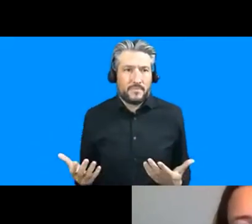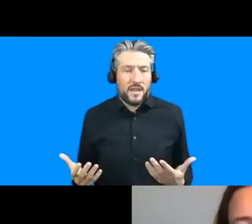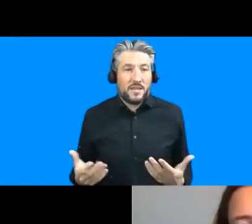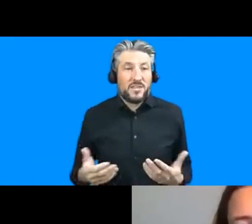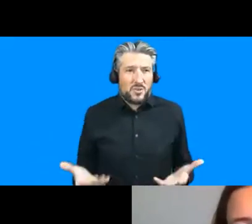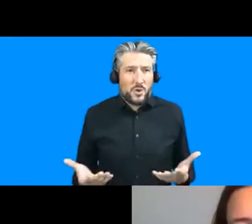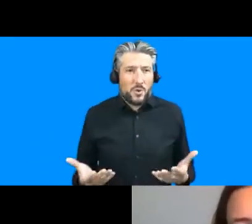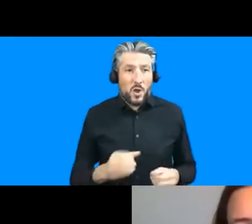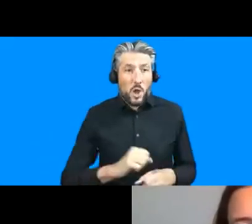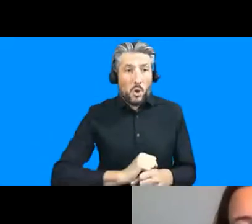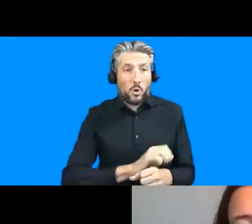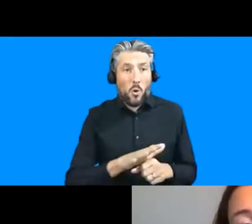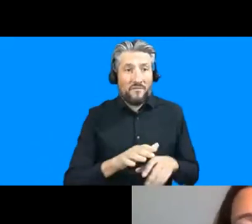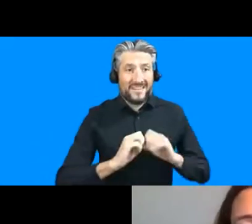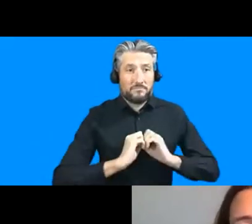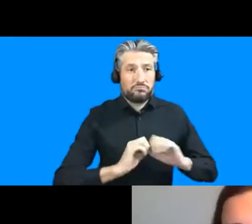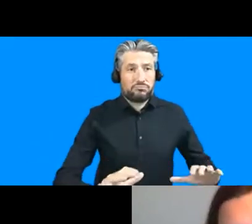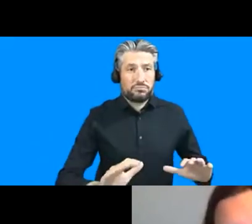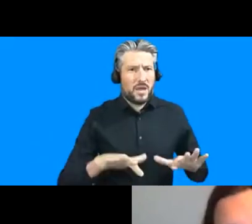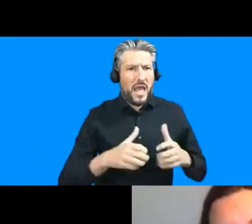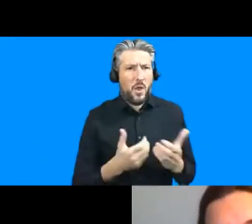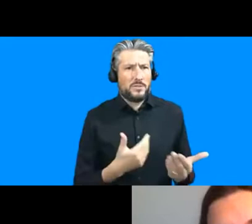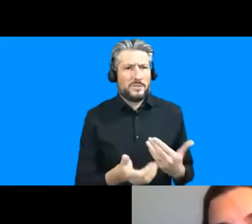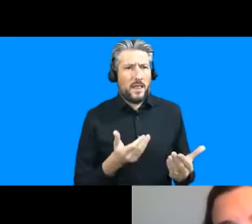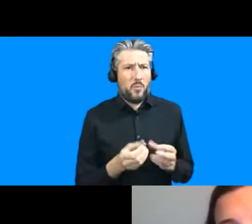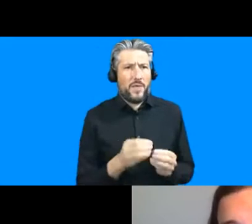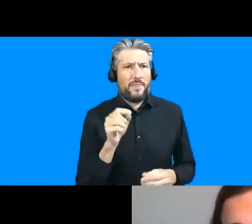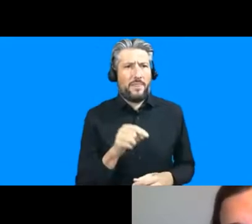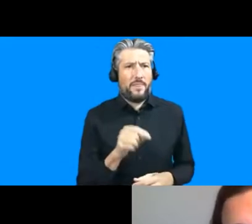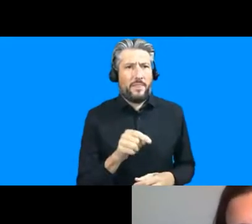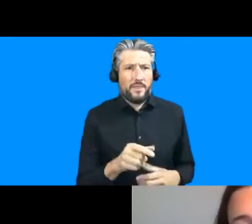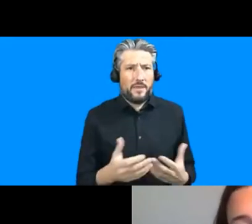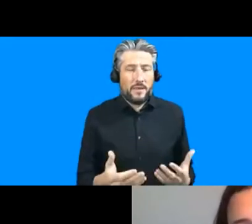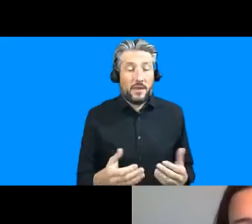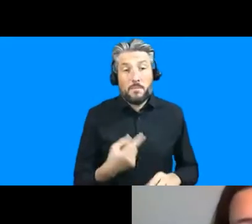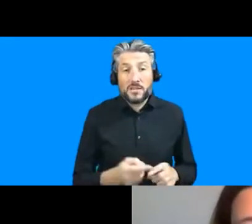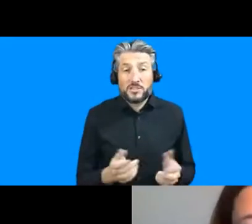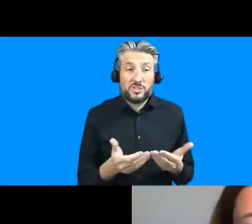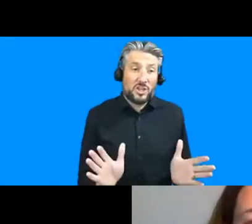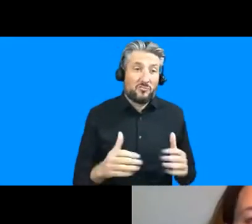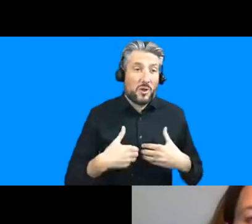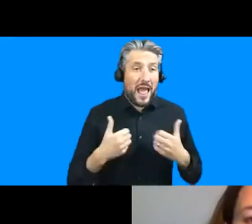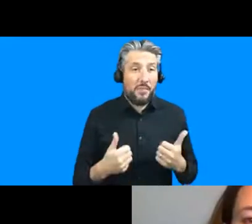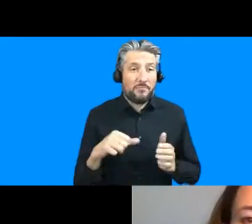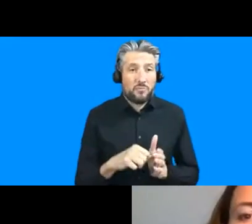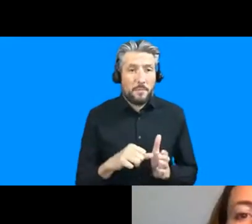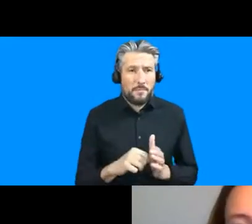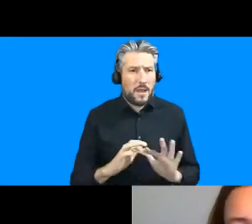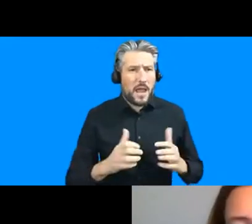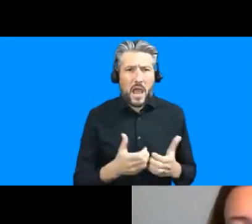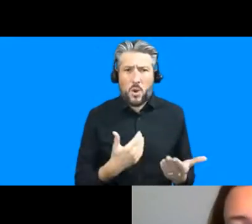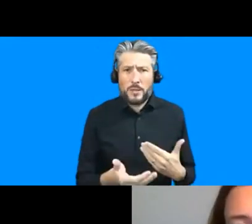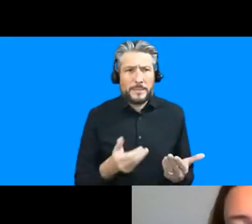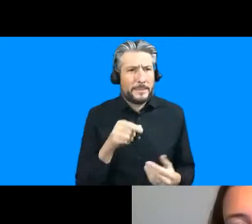dealing with covid19 in these settings or indeed with health and epidemics generally because there's a lot of overlap um there's some